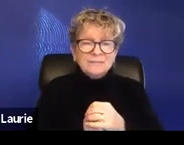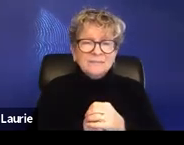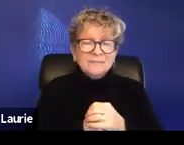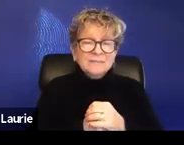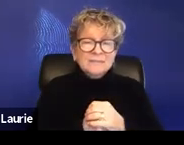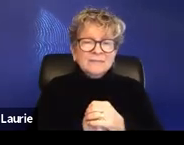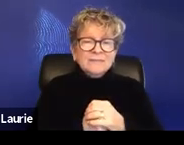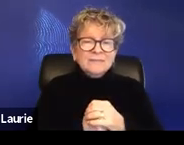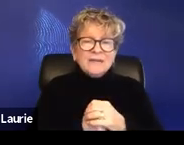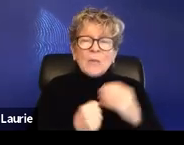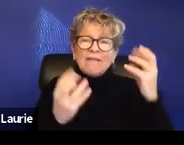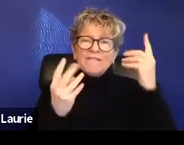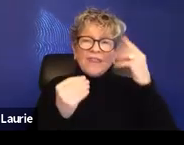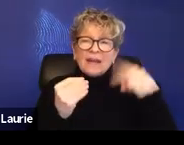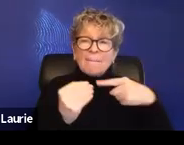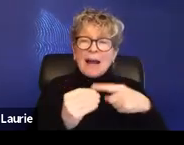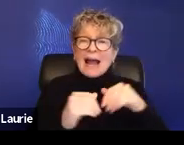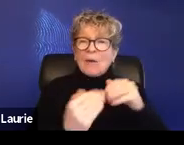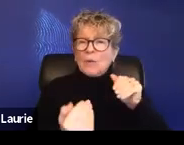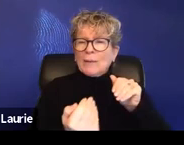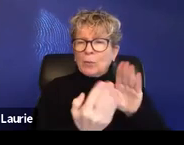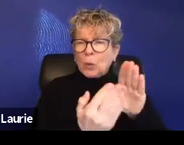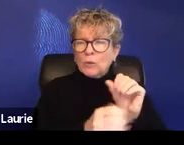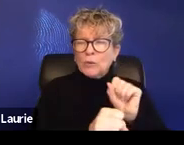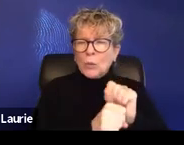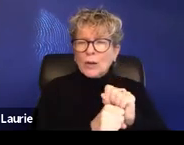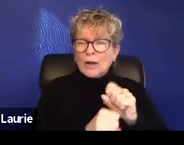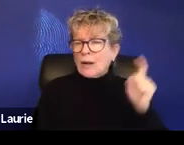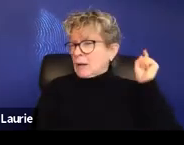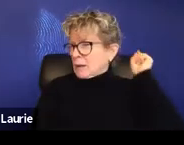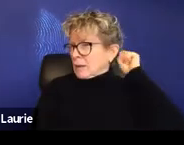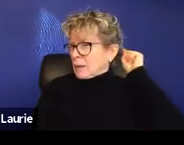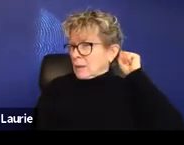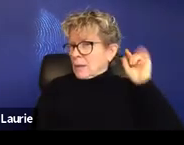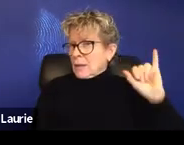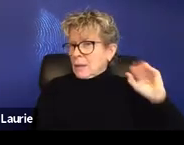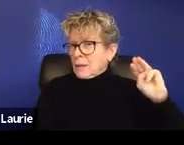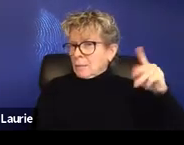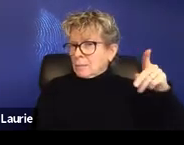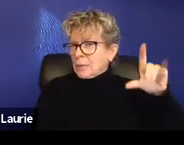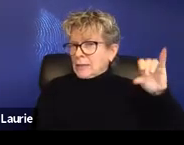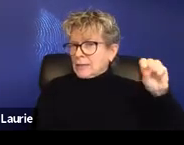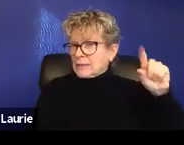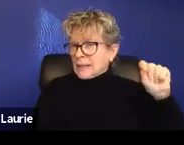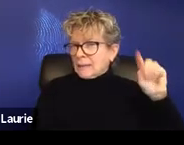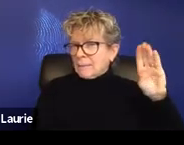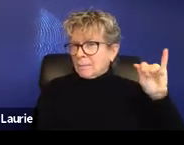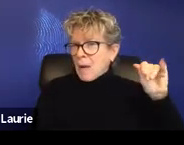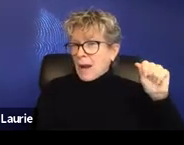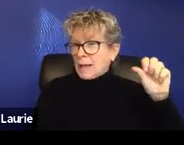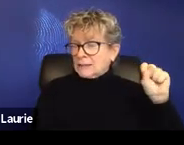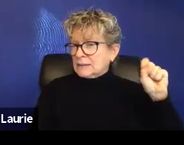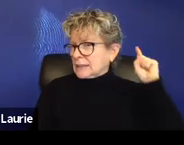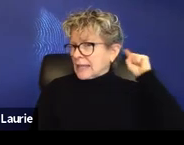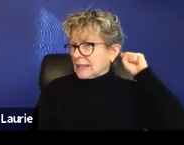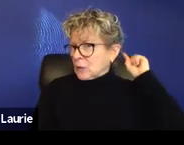work our own implicit biases, our own perceptions and how that can sometimes color the work, how that can overshadow what the